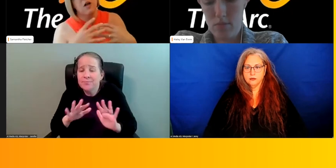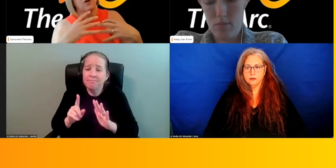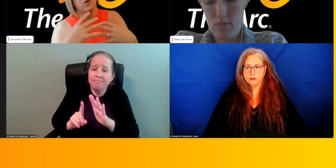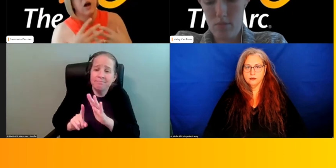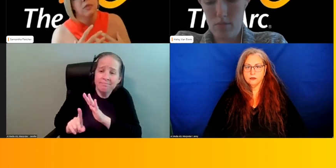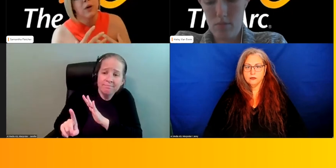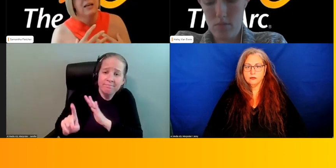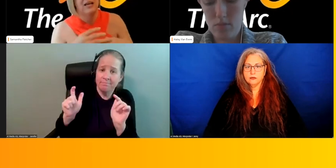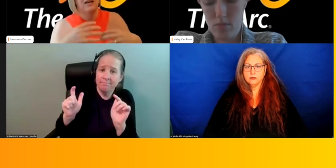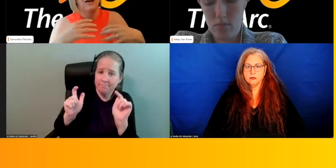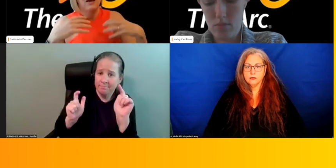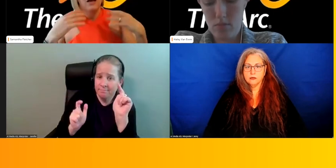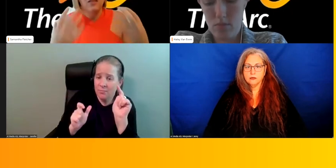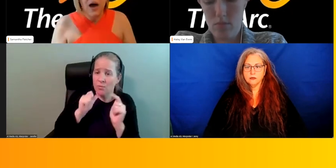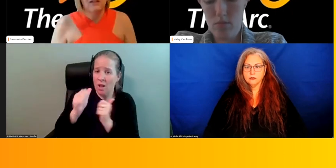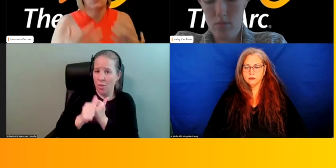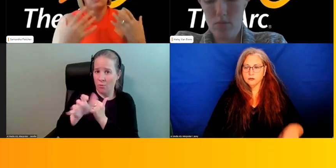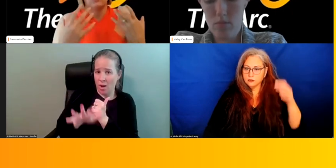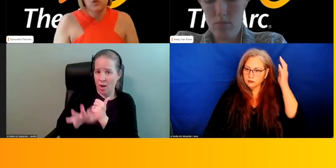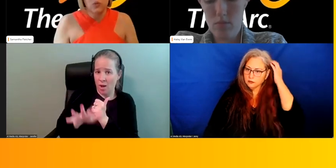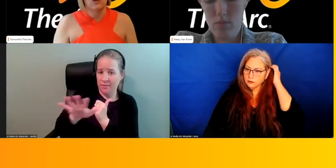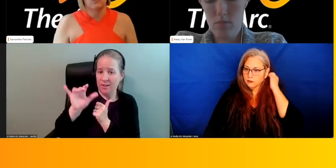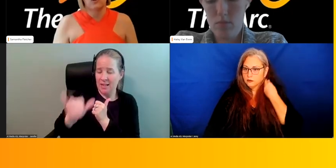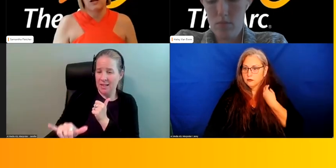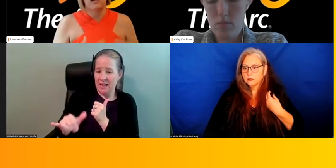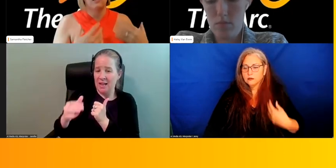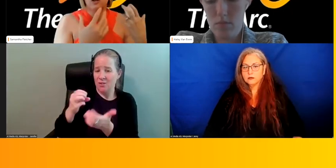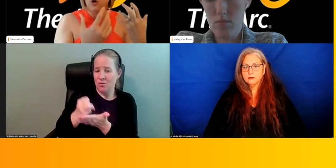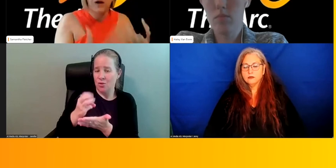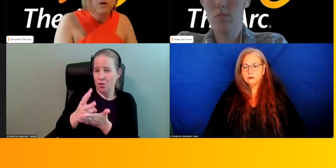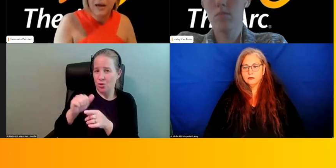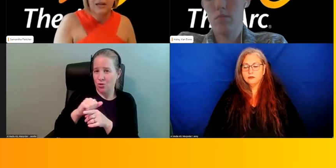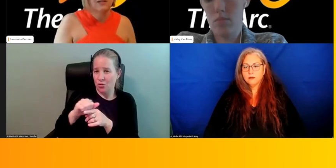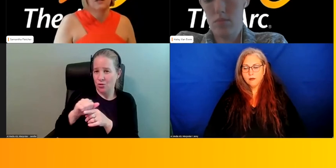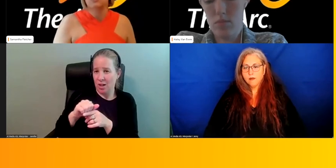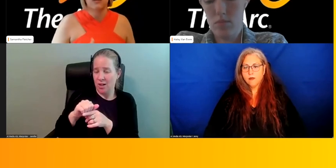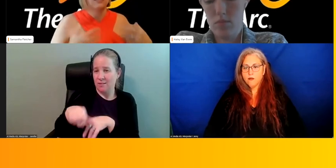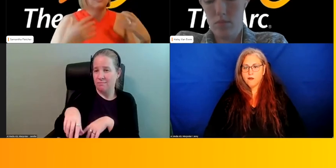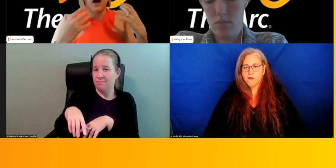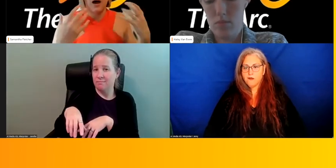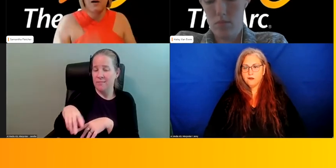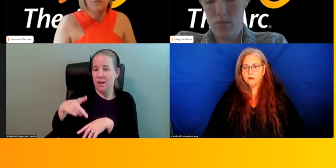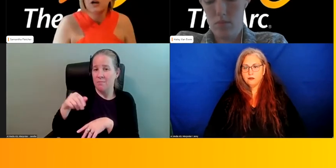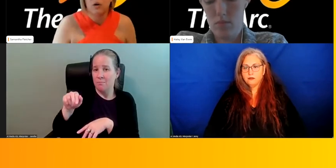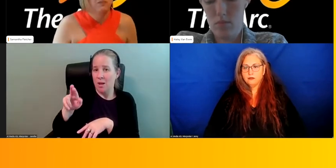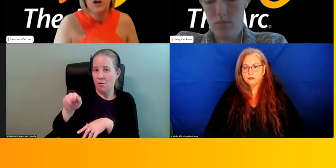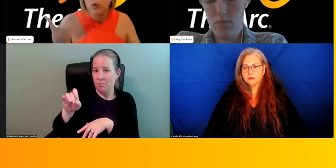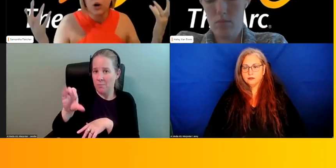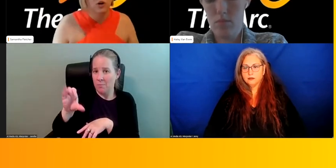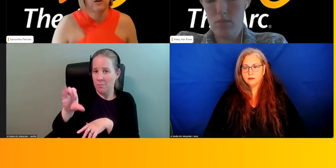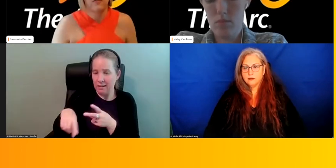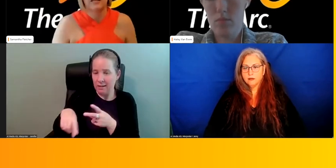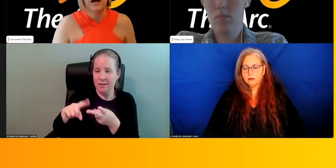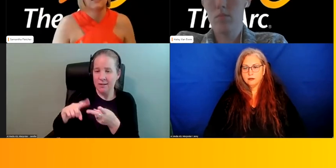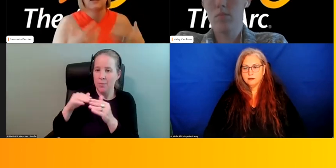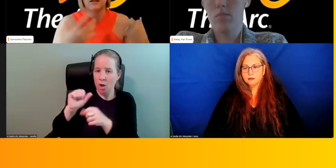smaller we're not threatening and that's what social workers are trained you know paramedics can do this uh peer peer